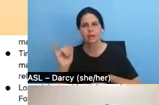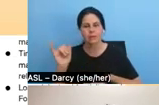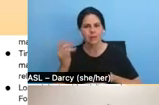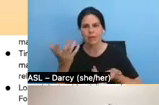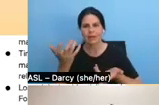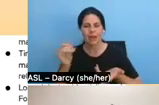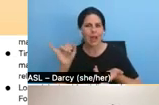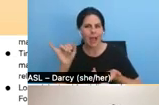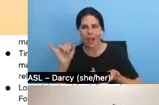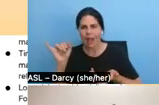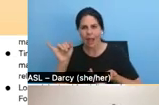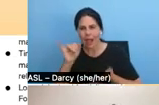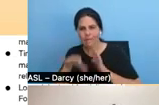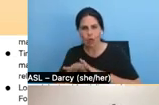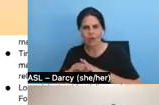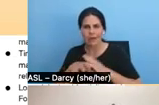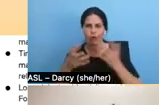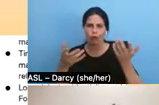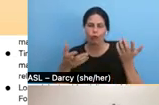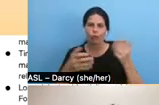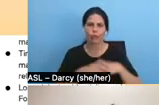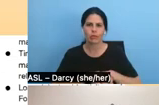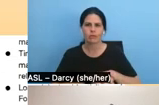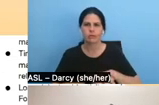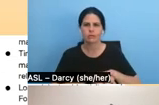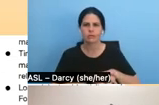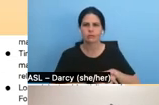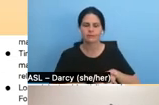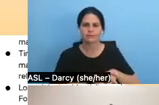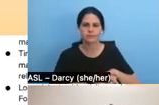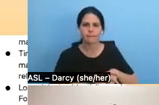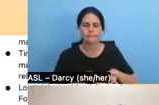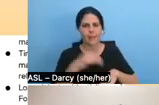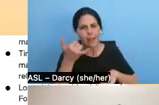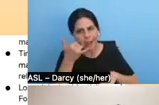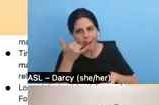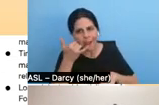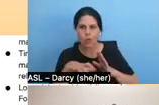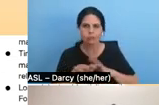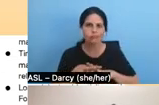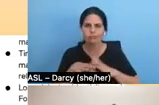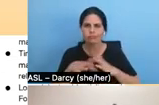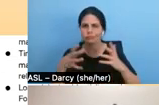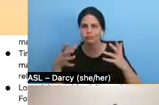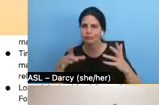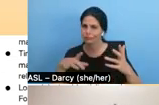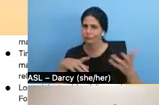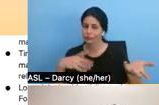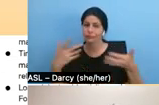um, that perhaps would be, be made, um, at that amount of money.